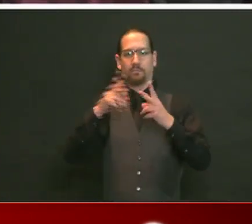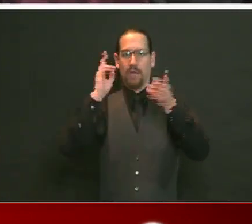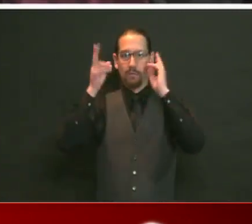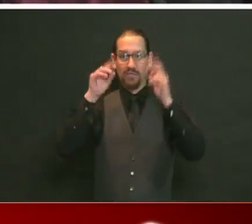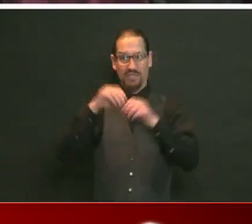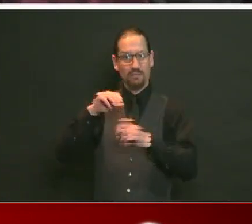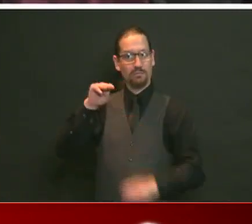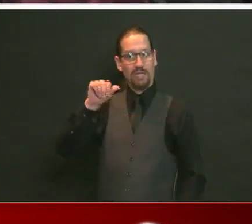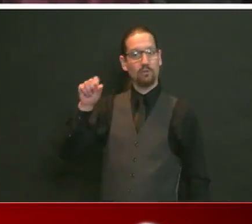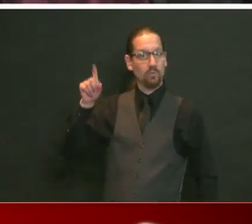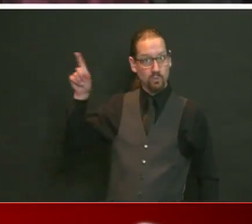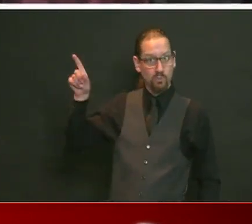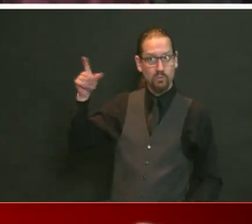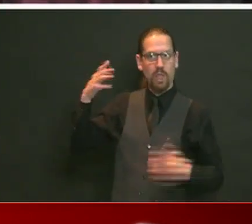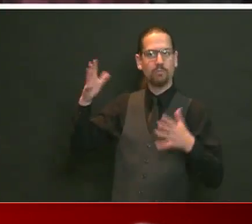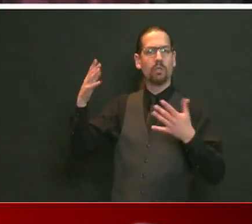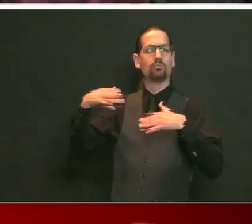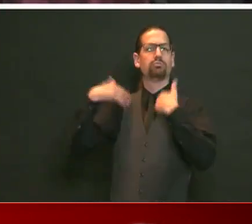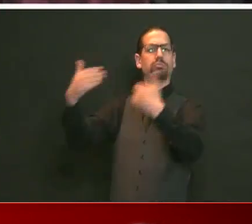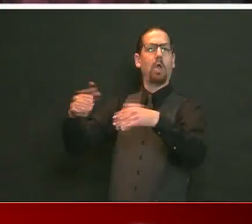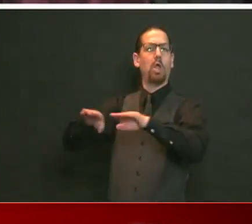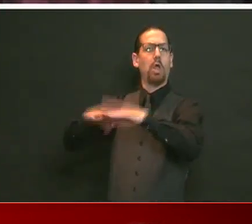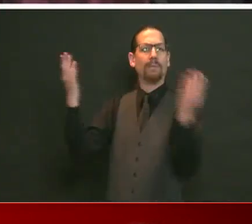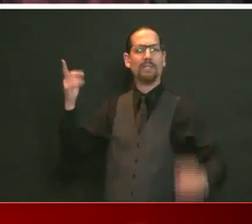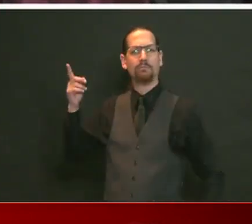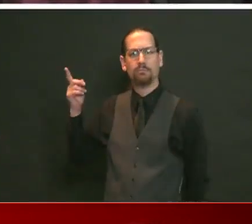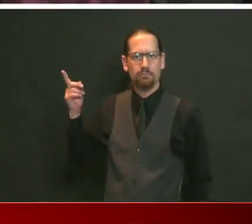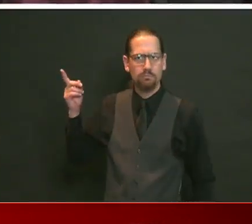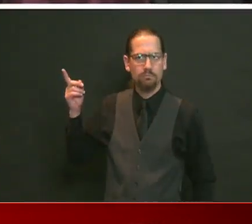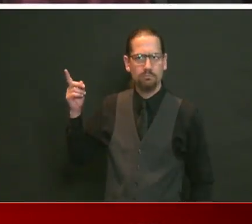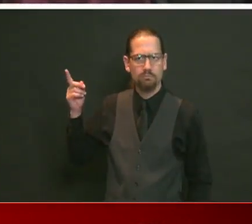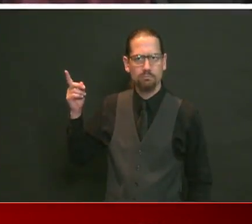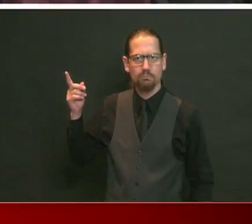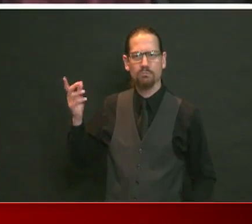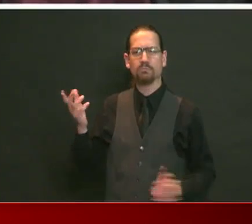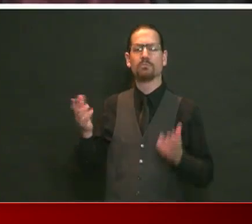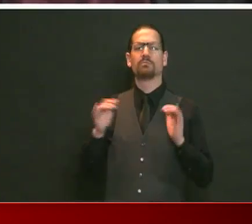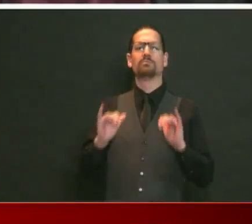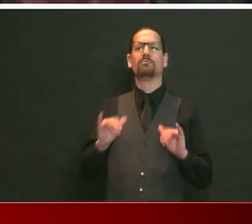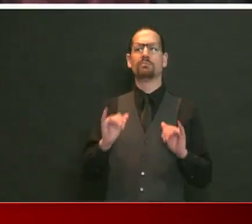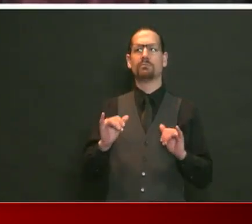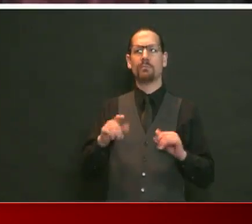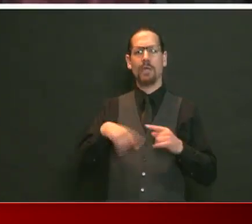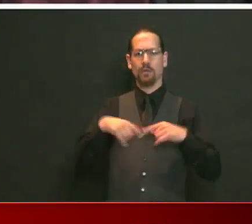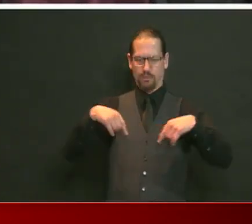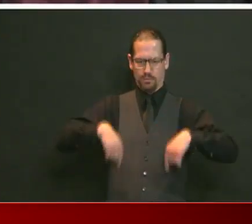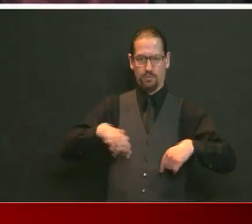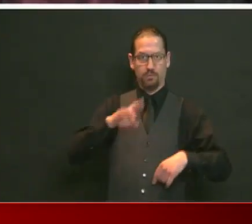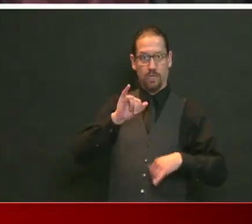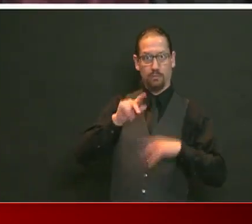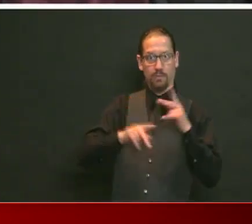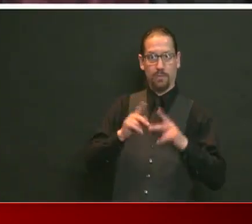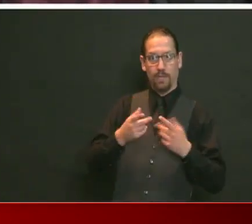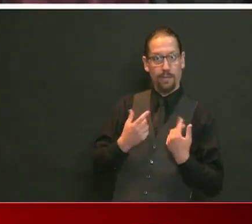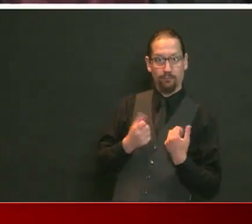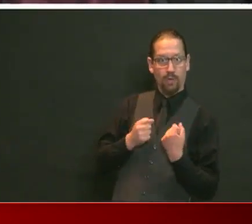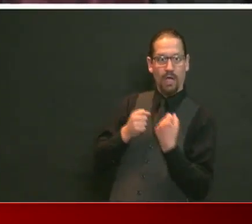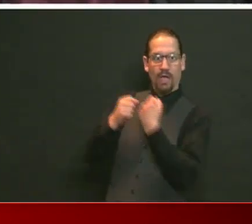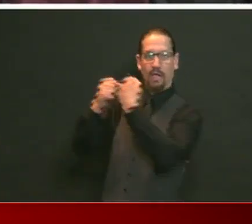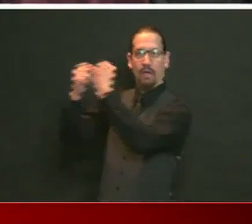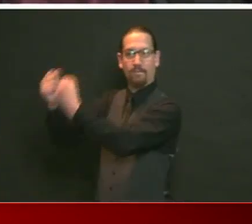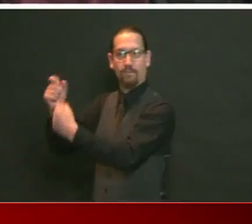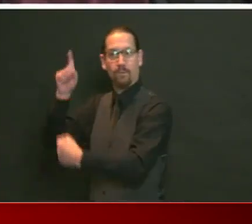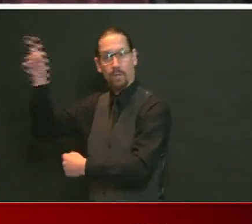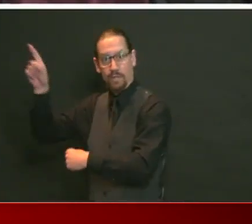go to church or go to a hair salon in Massachusetts and then they come back? Yeah, you know, I hope they